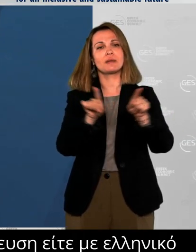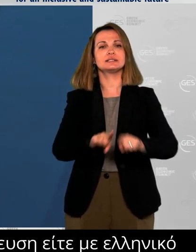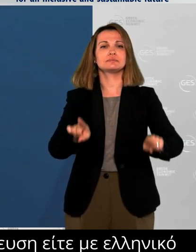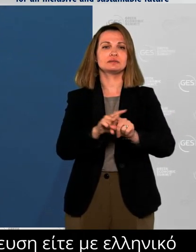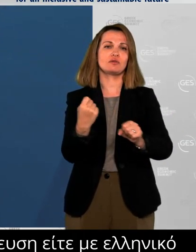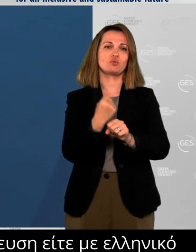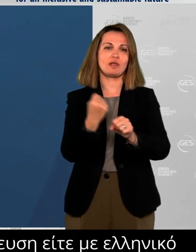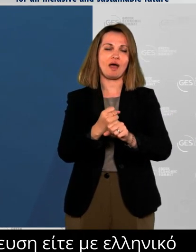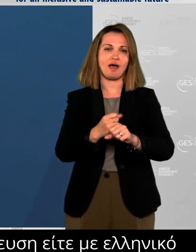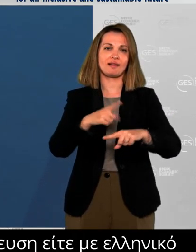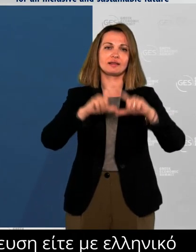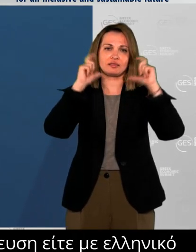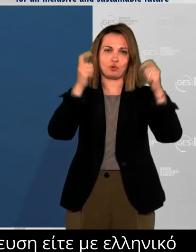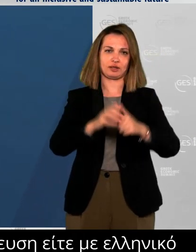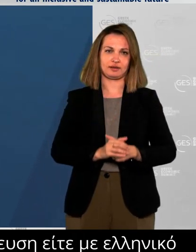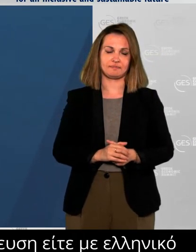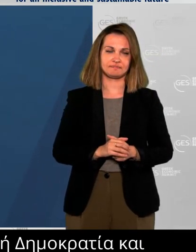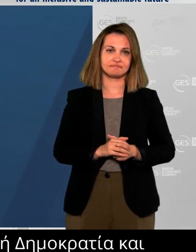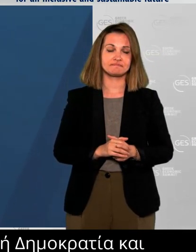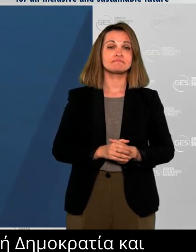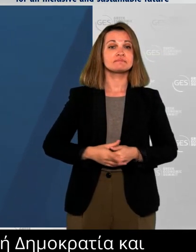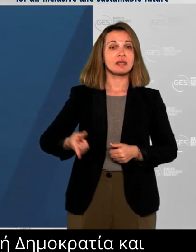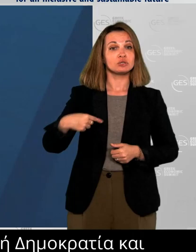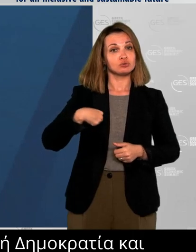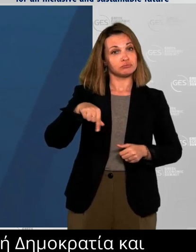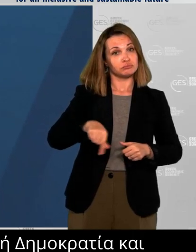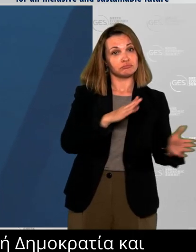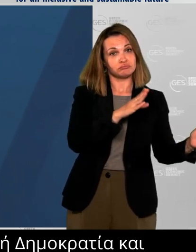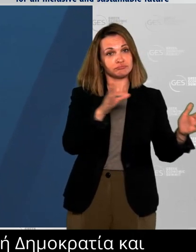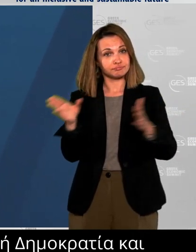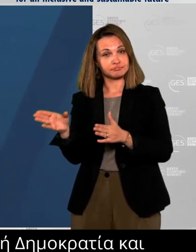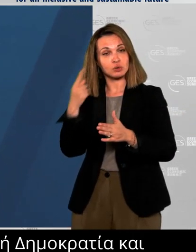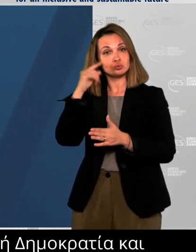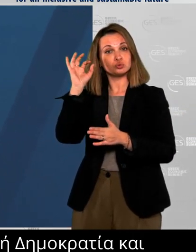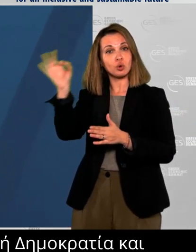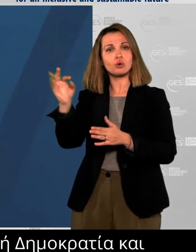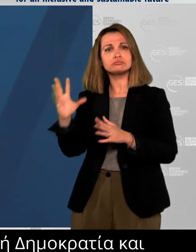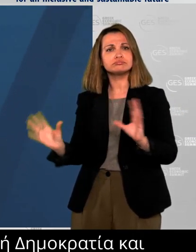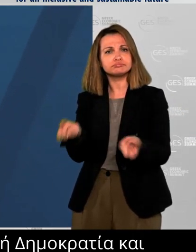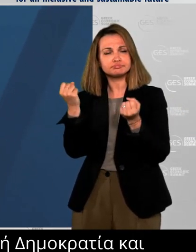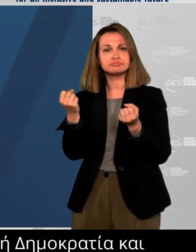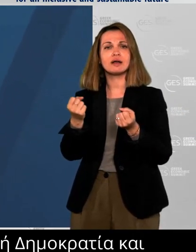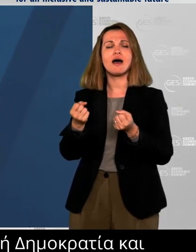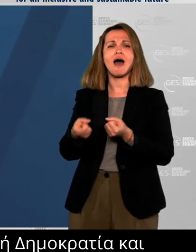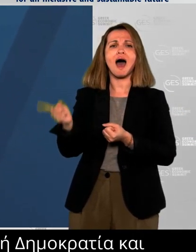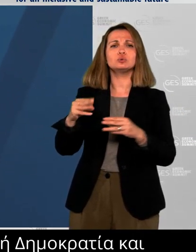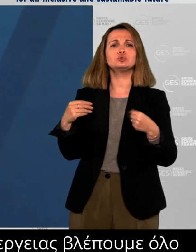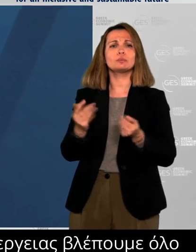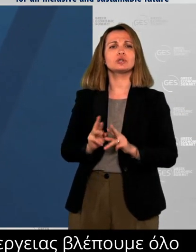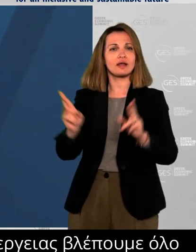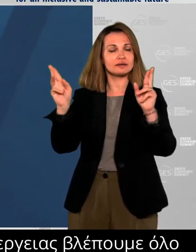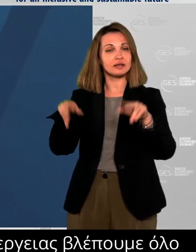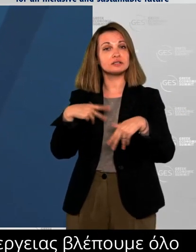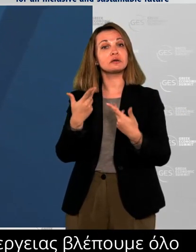sources of energy, we're seeing increased interest from American investors and leaders in clean energy technologies, storage